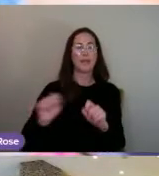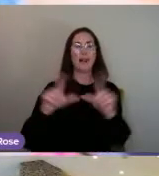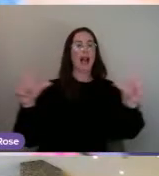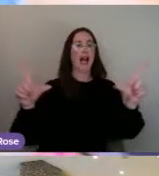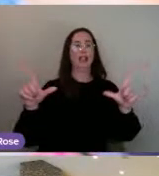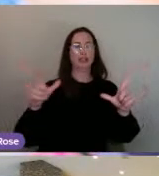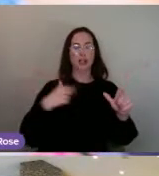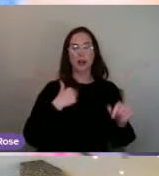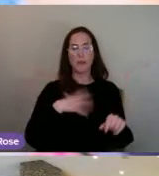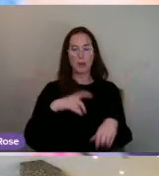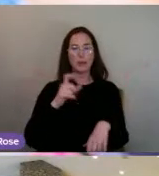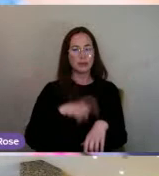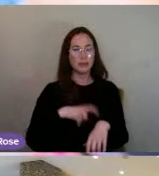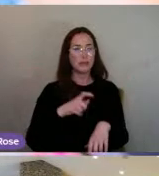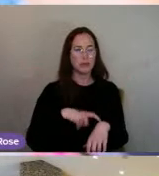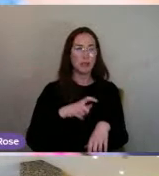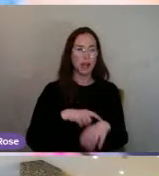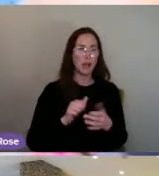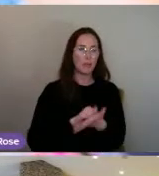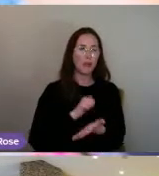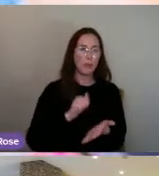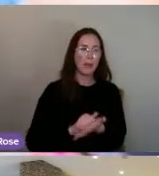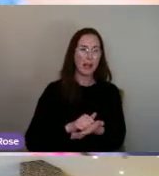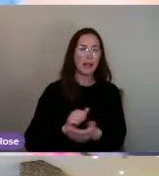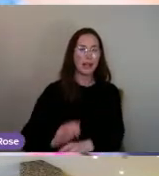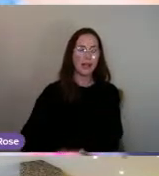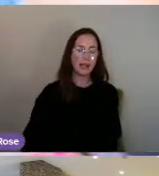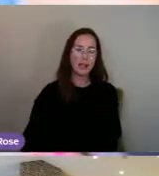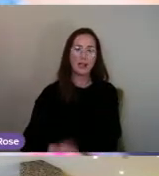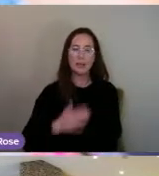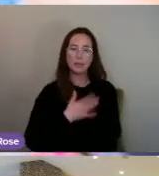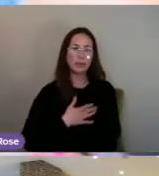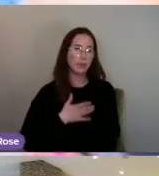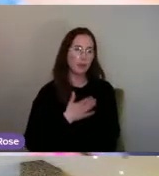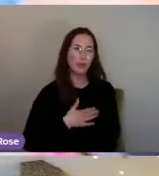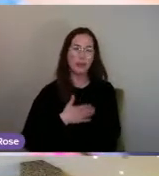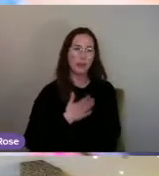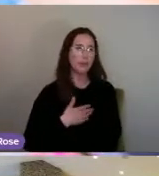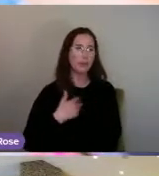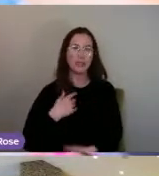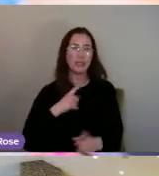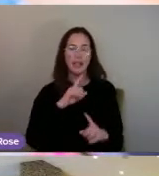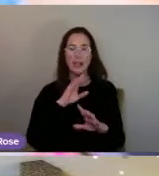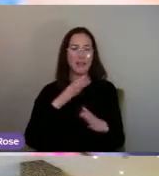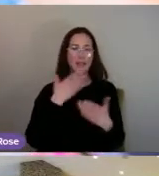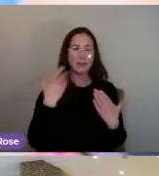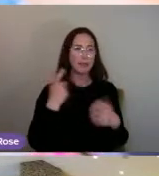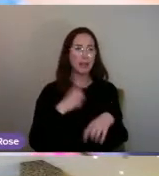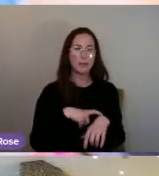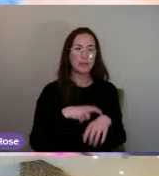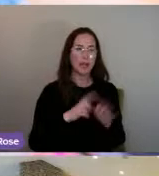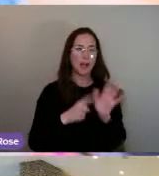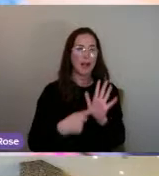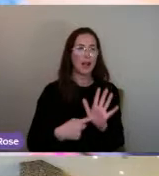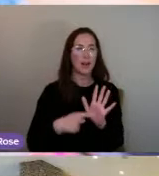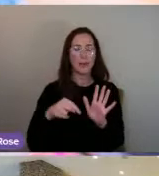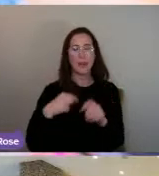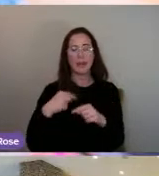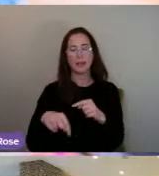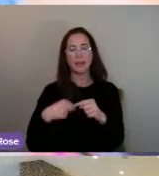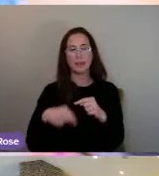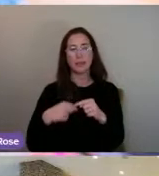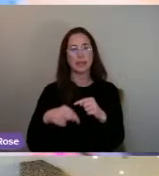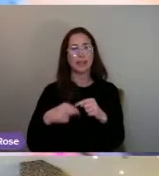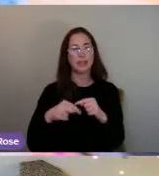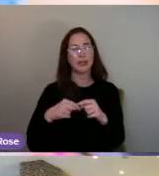I'd rather that we actually had time to talk about them properly. So I'm sorry that I haven't been able to show them this week. But it will give anyone who